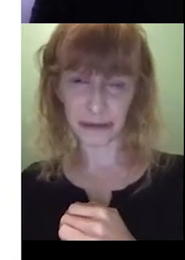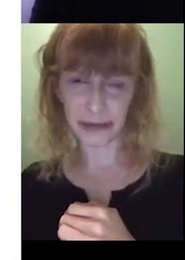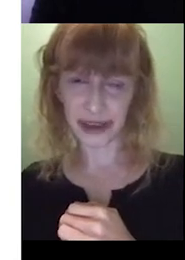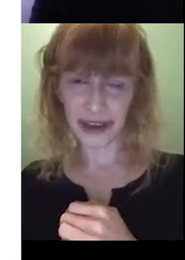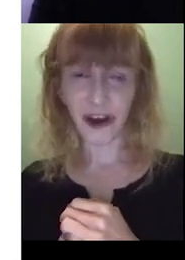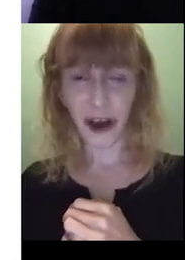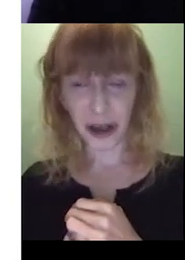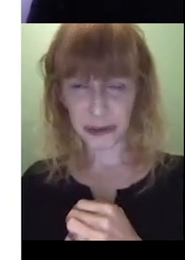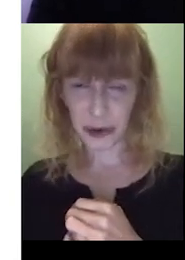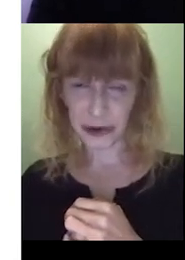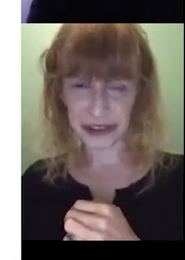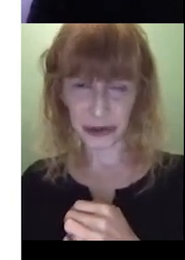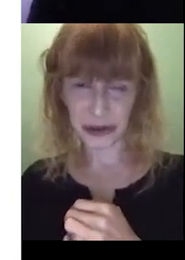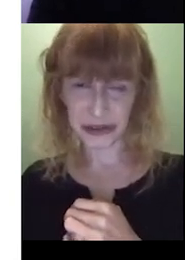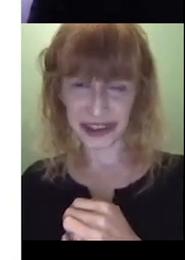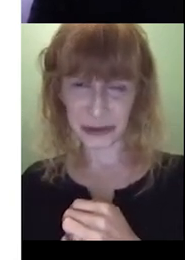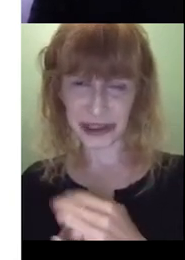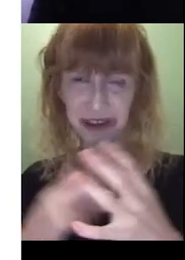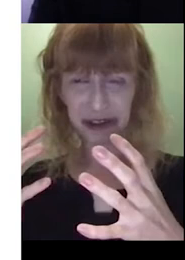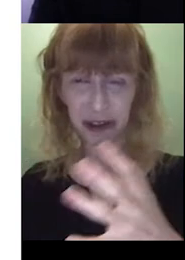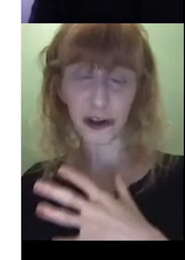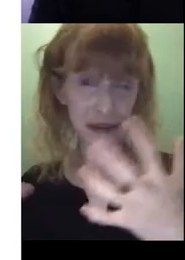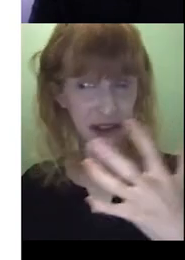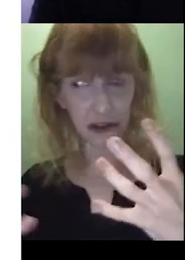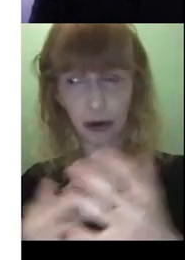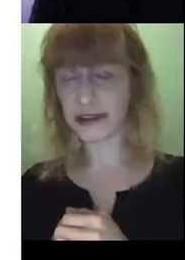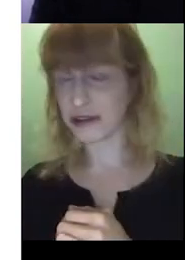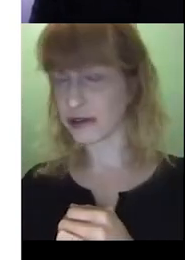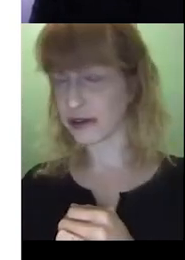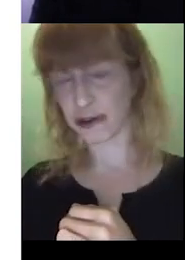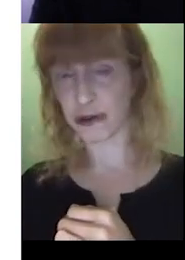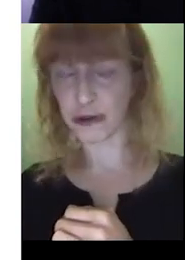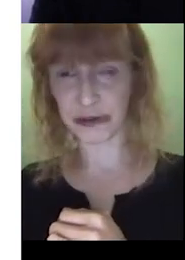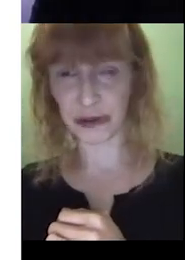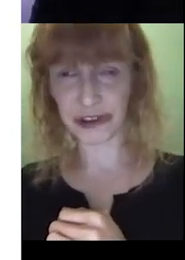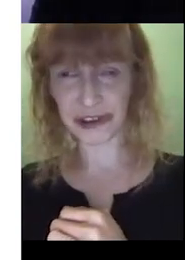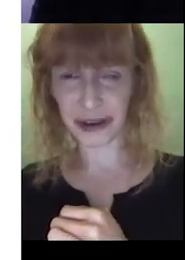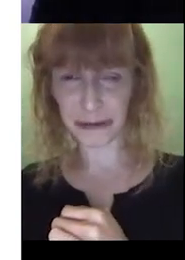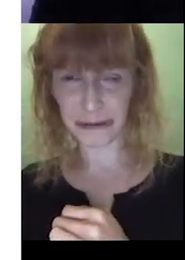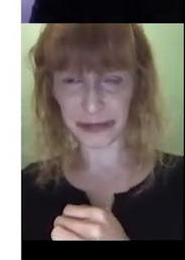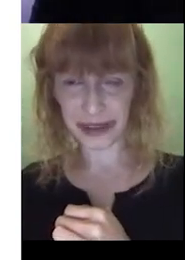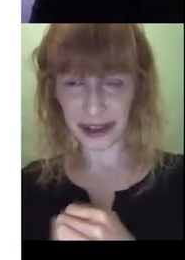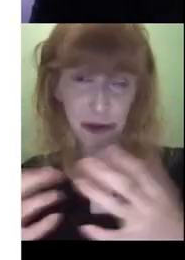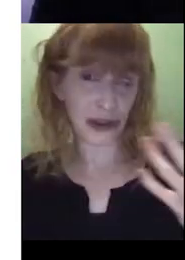time to process what you've said because, you know, you've said it twice and you've given two different